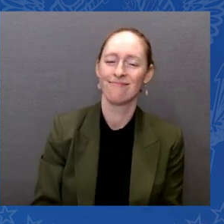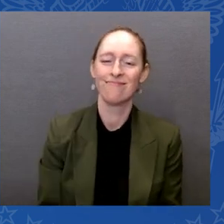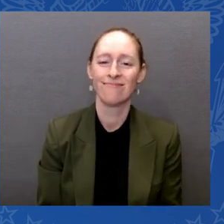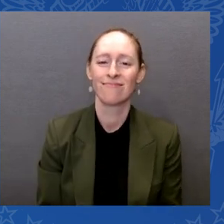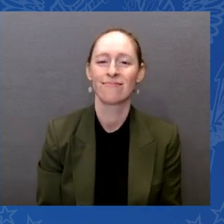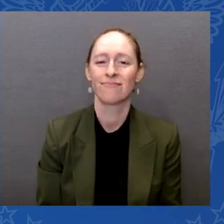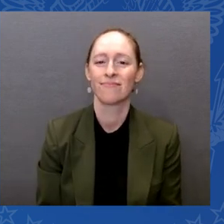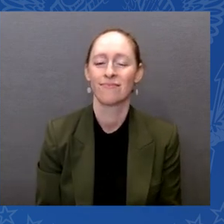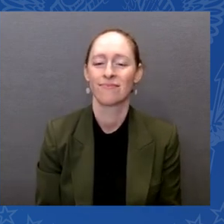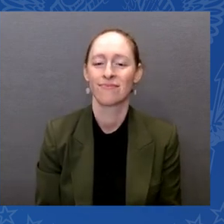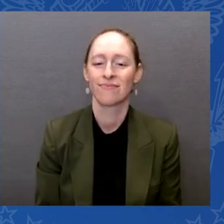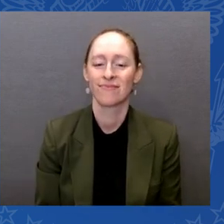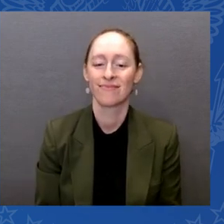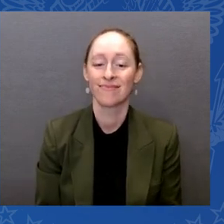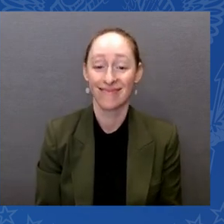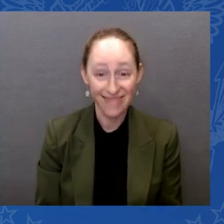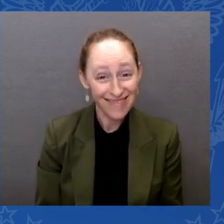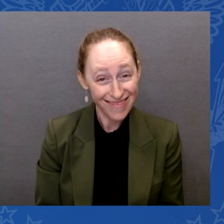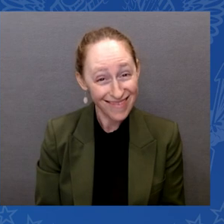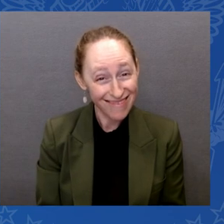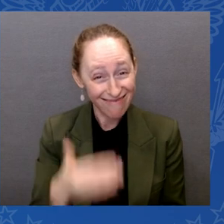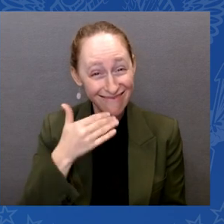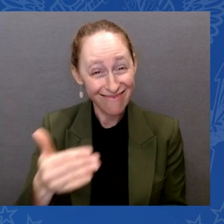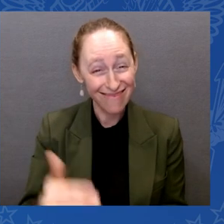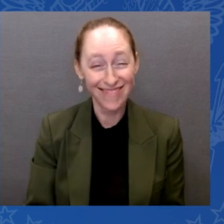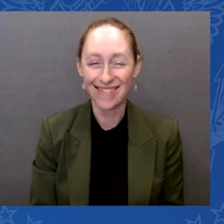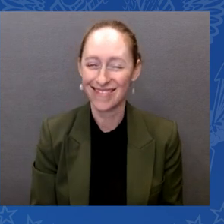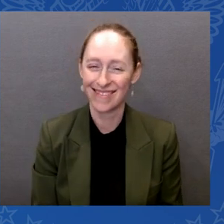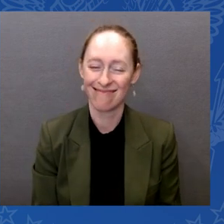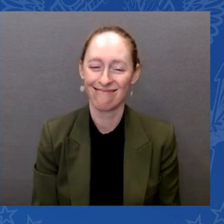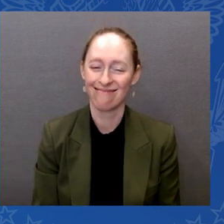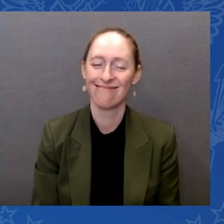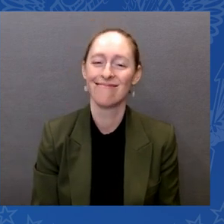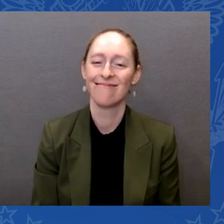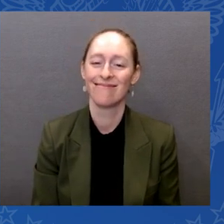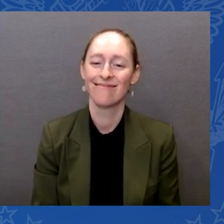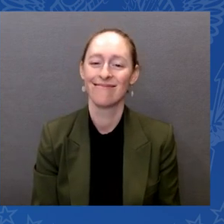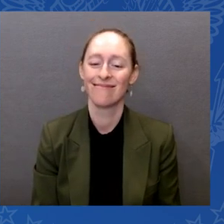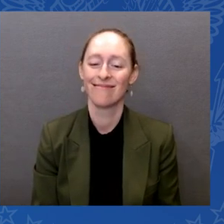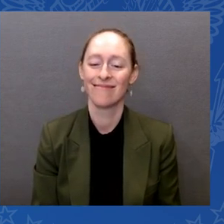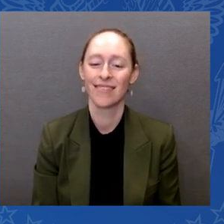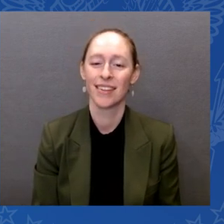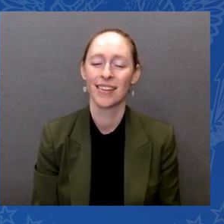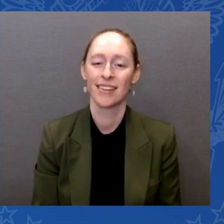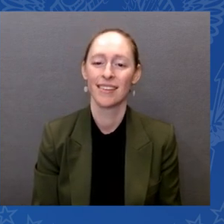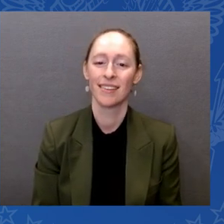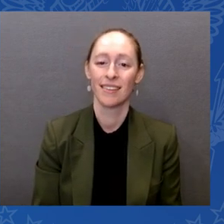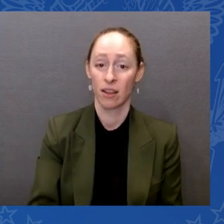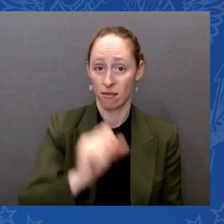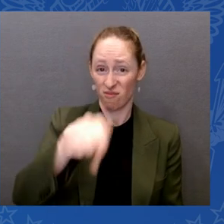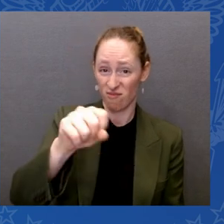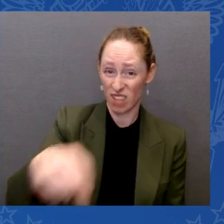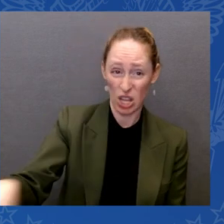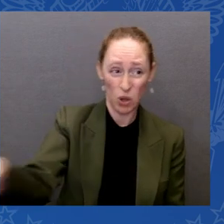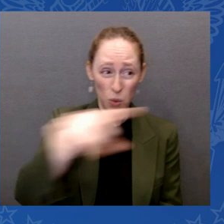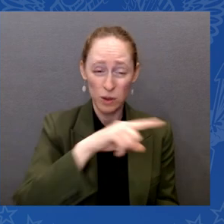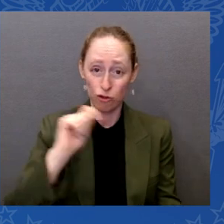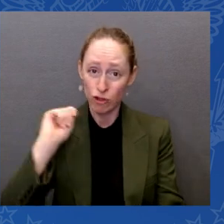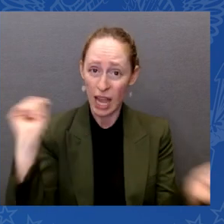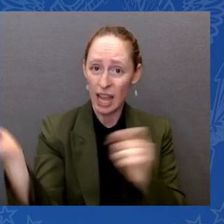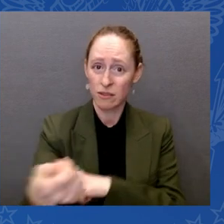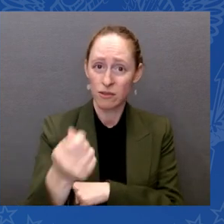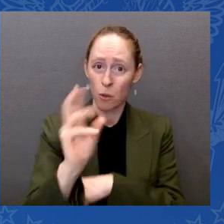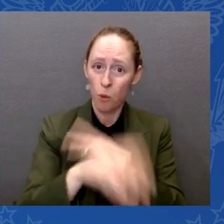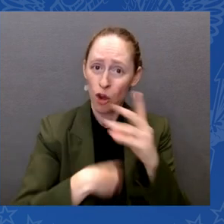You all have changed the world and that's why we're here today. We are honored to celebrate your